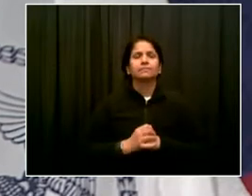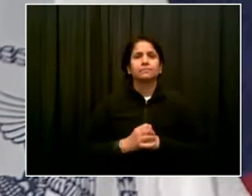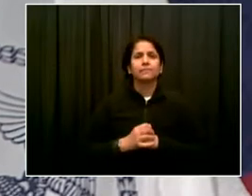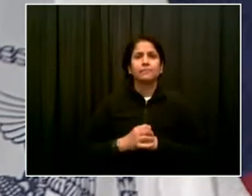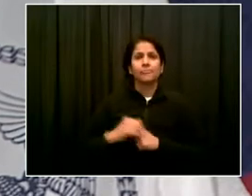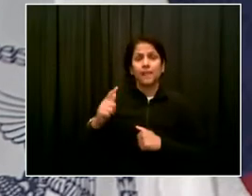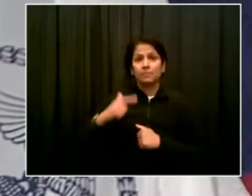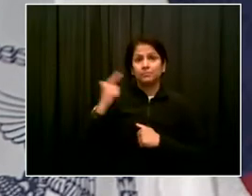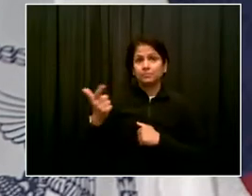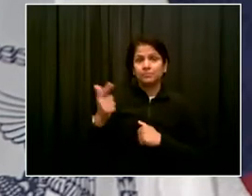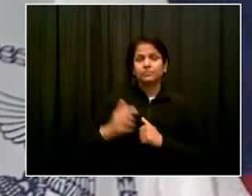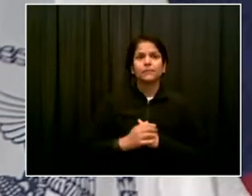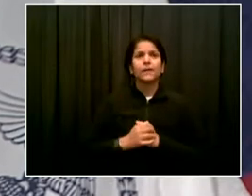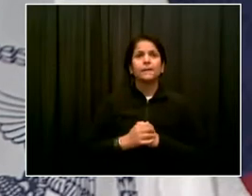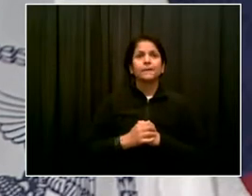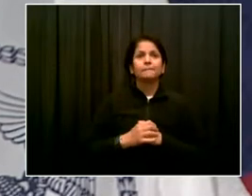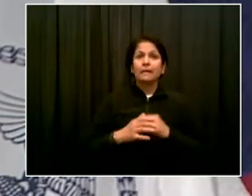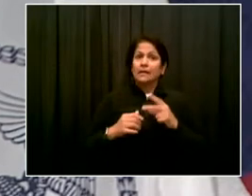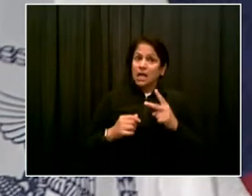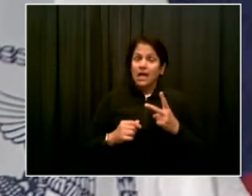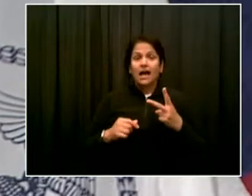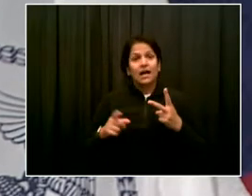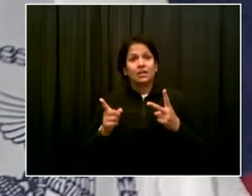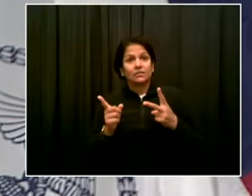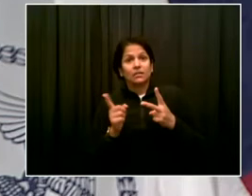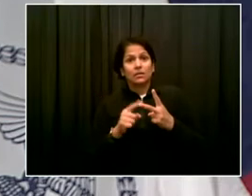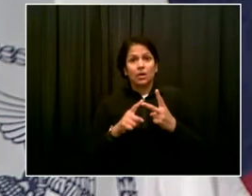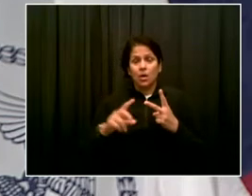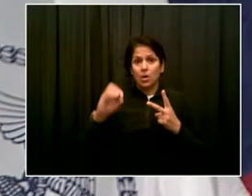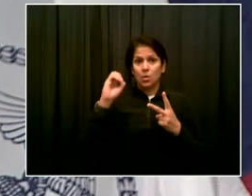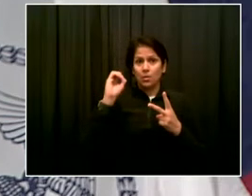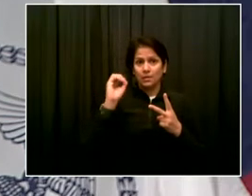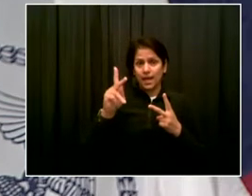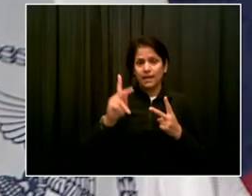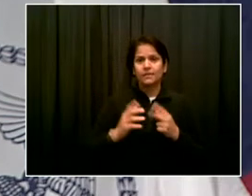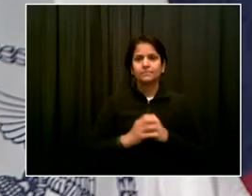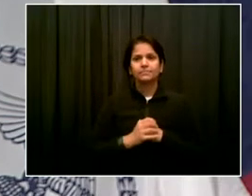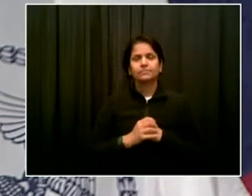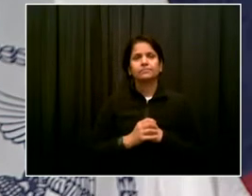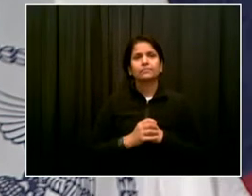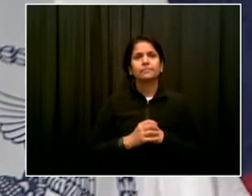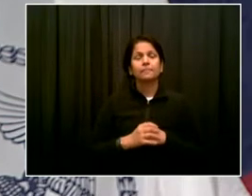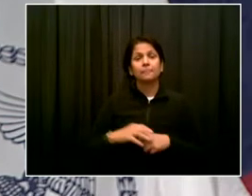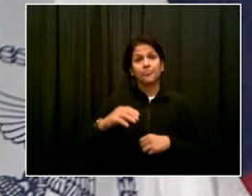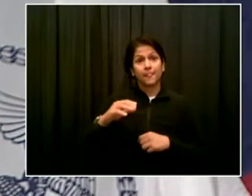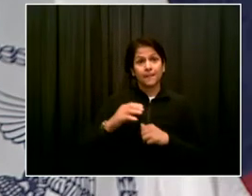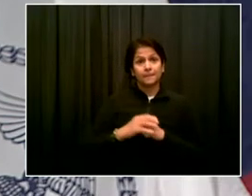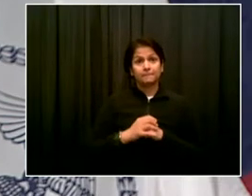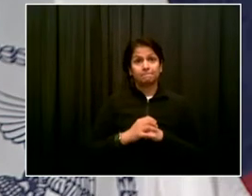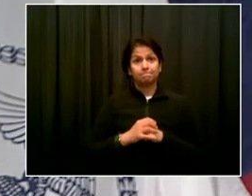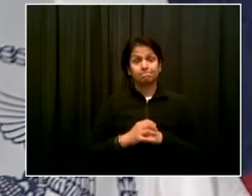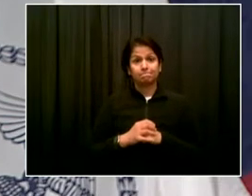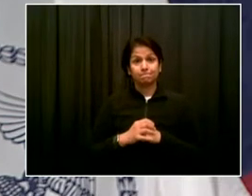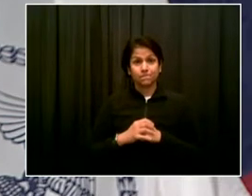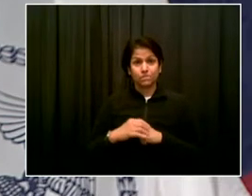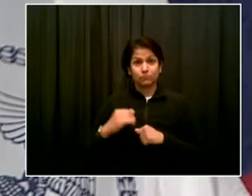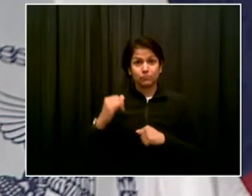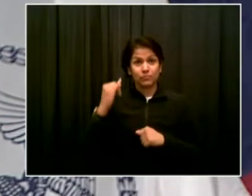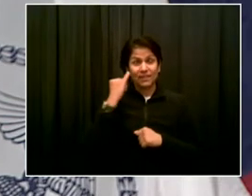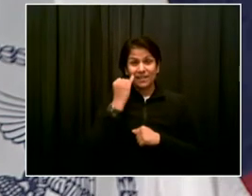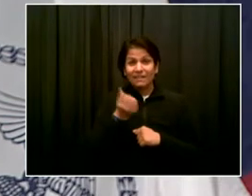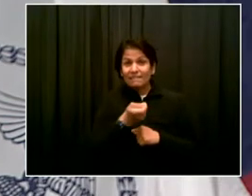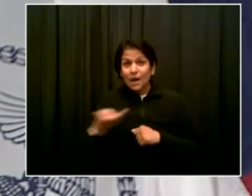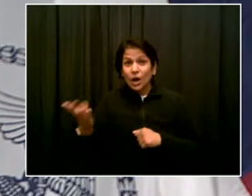Okay. I mean, it only takes a few fatal cases of COVID in a child to turn this